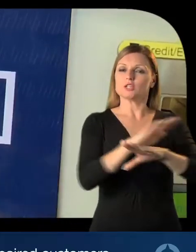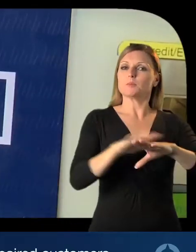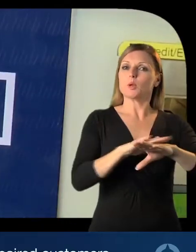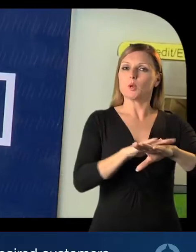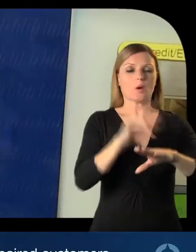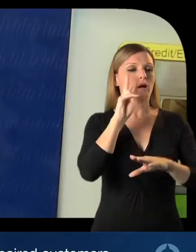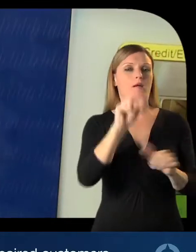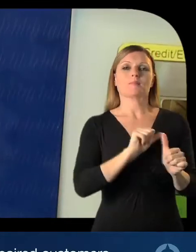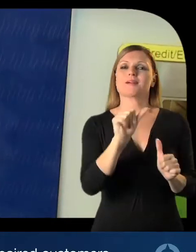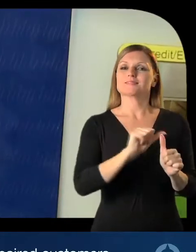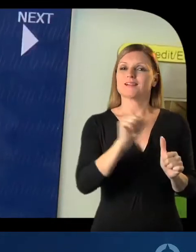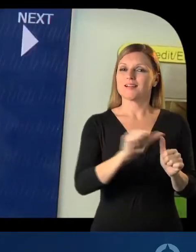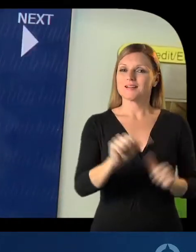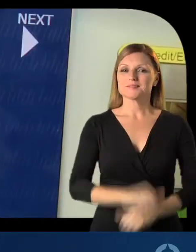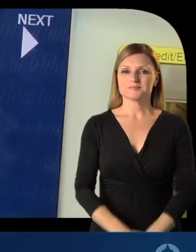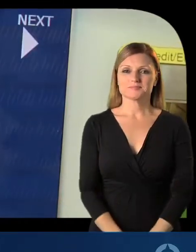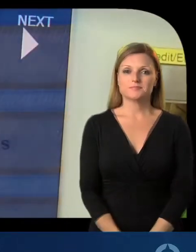for vision impaired customers.